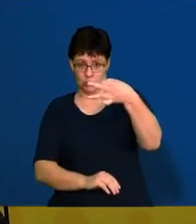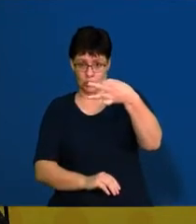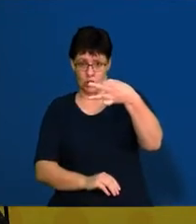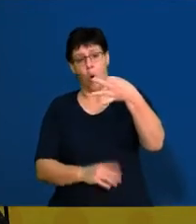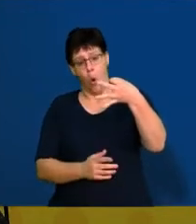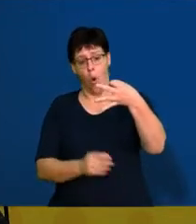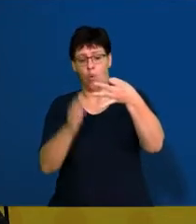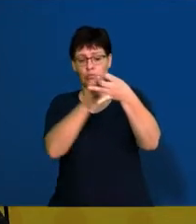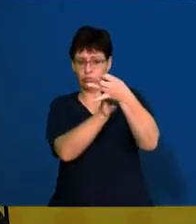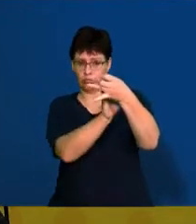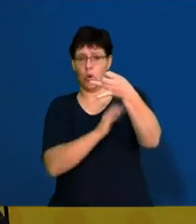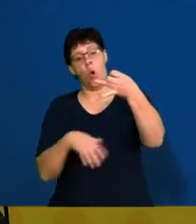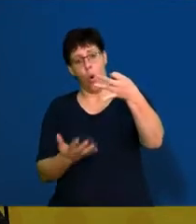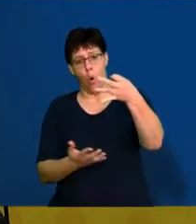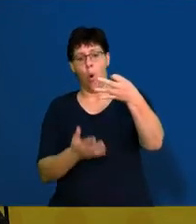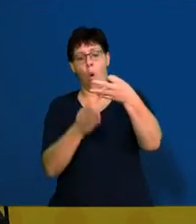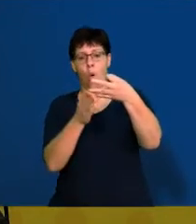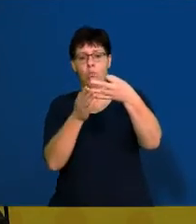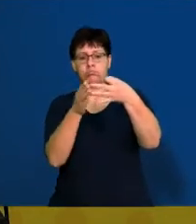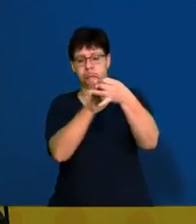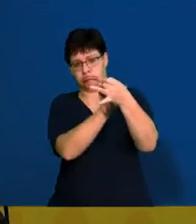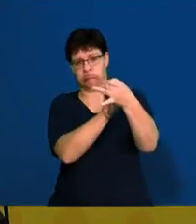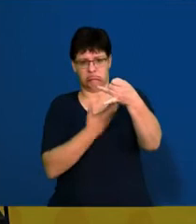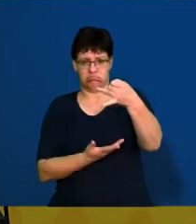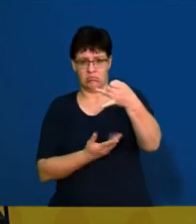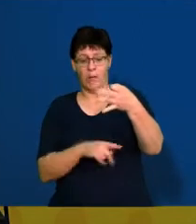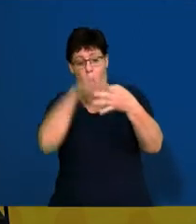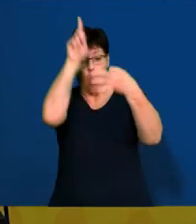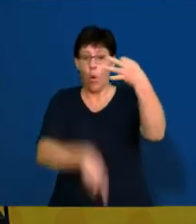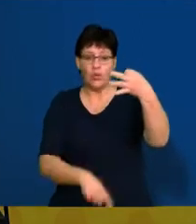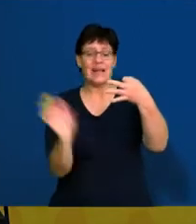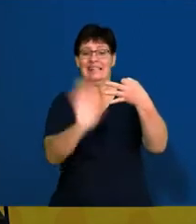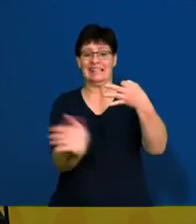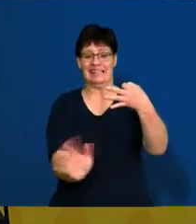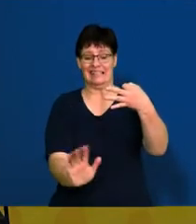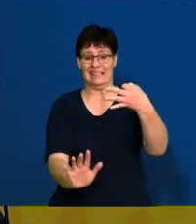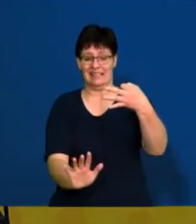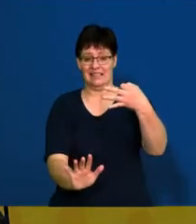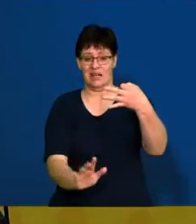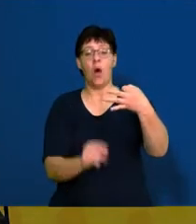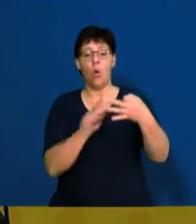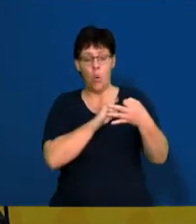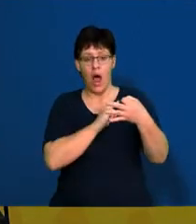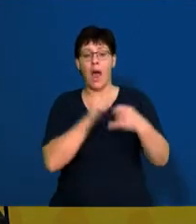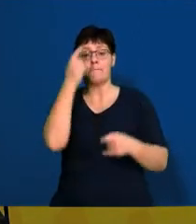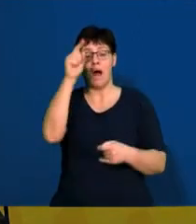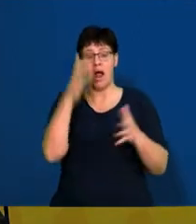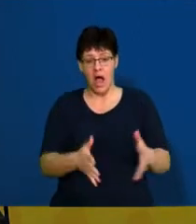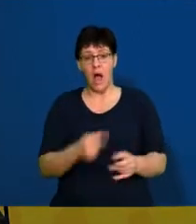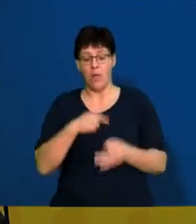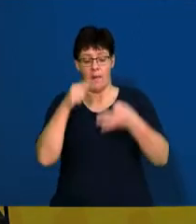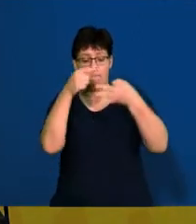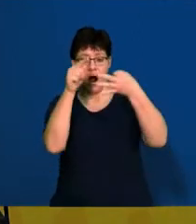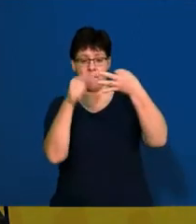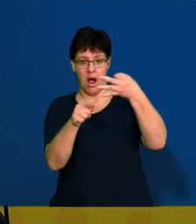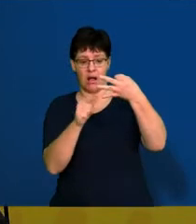answer two questions. You don't want to be answering all three questions because the markers will only mark the first two questions and